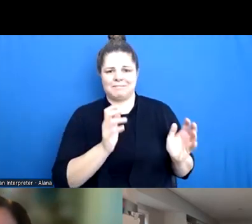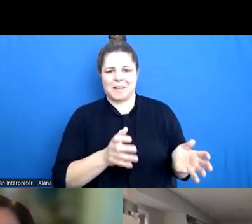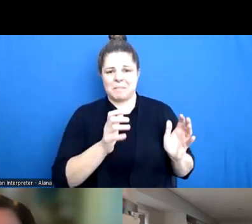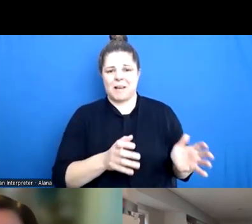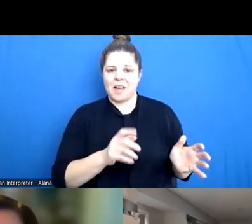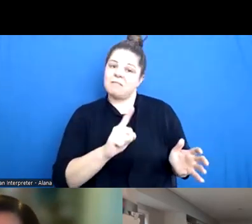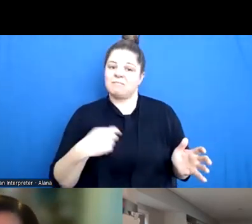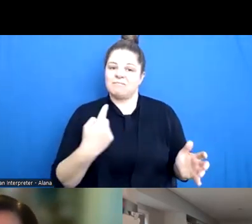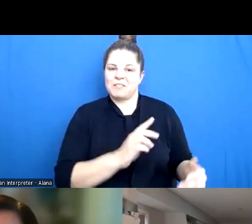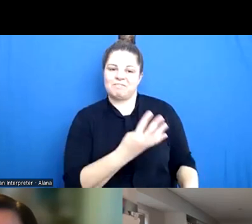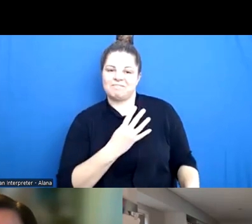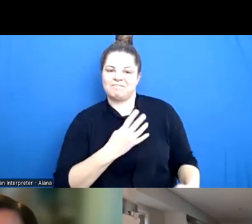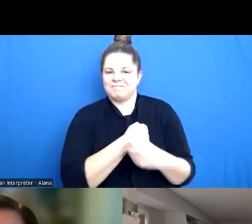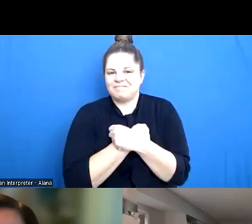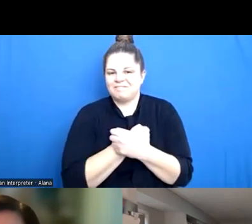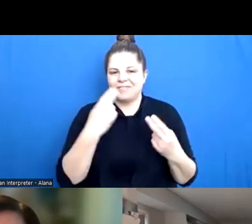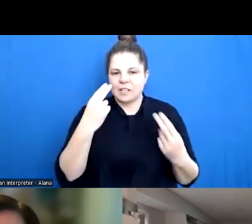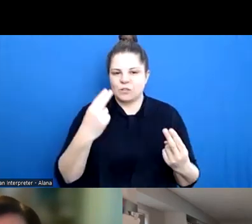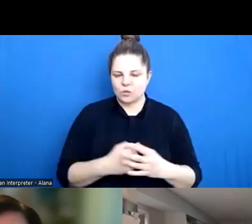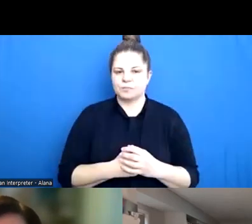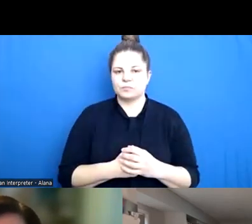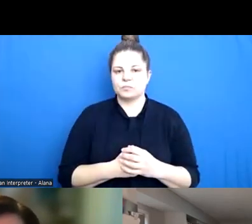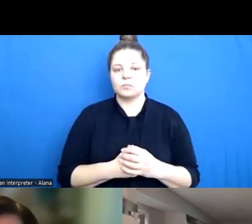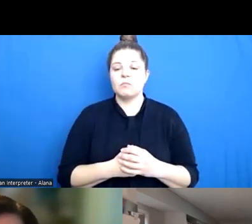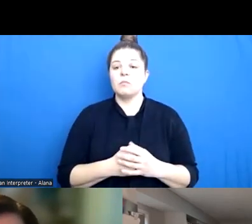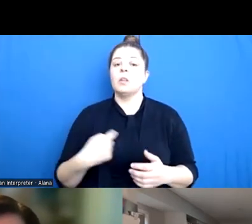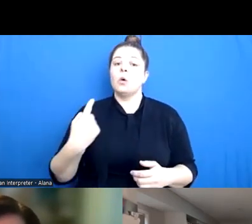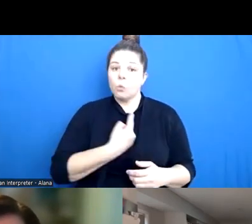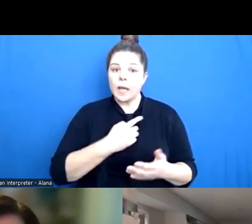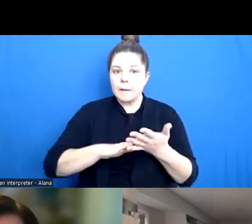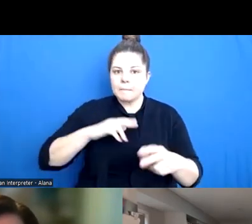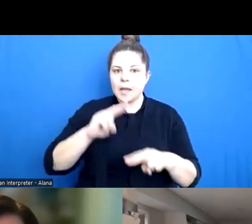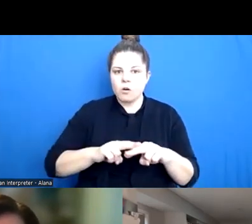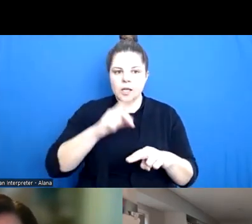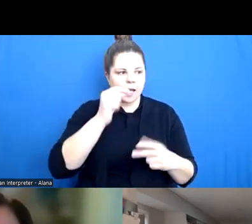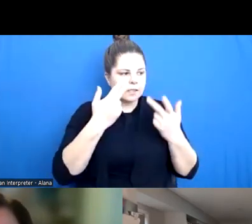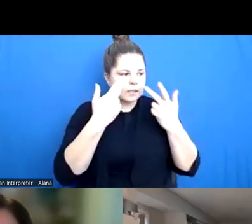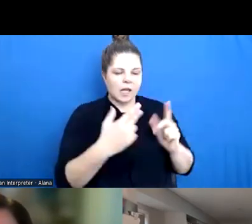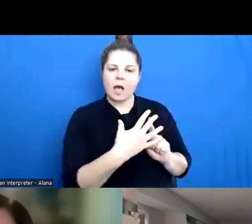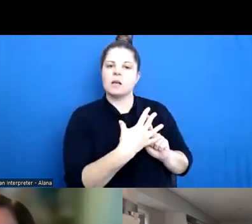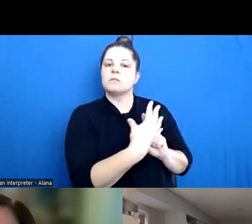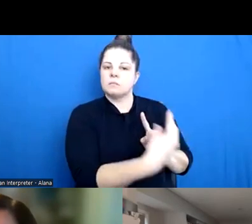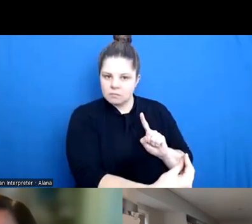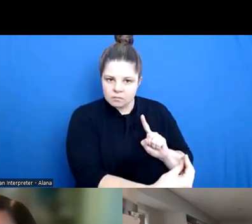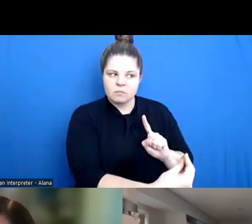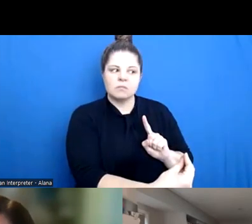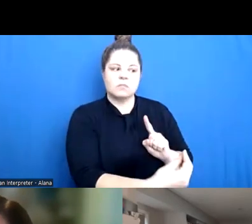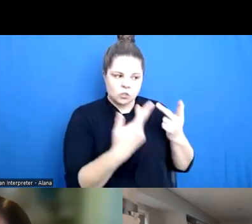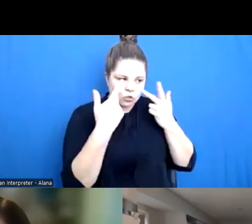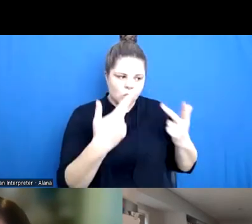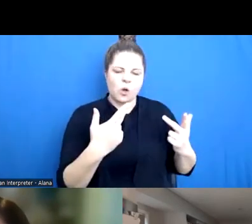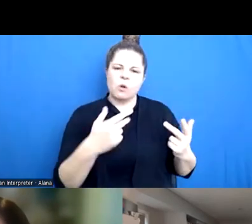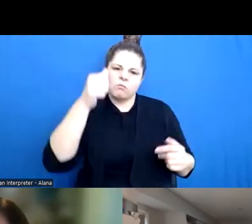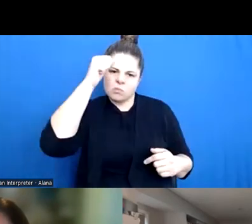I suppose we can start role modelling those and acknowledging that there is a power imbalance